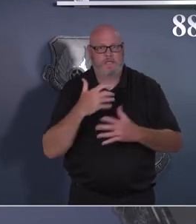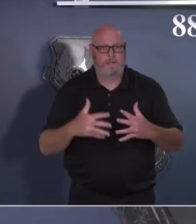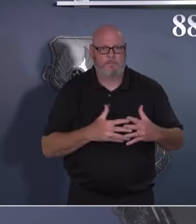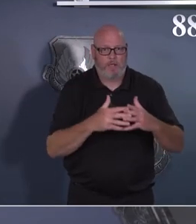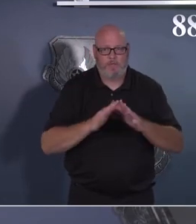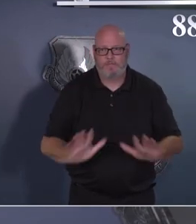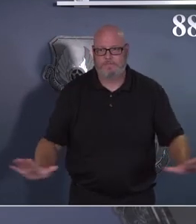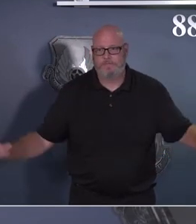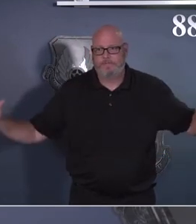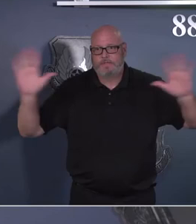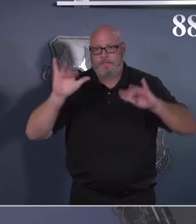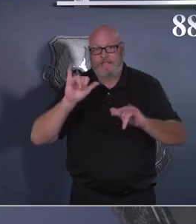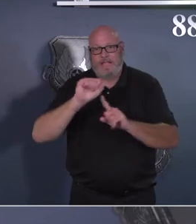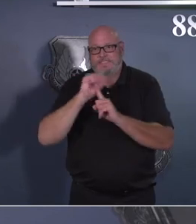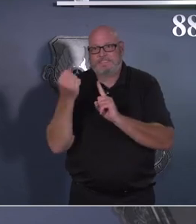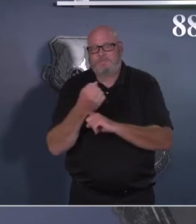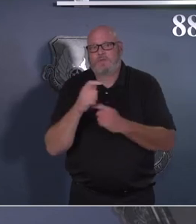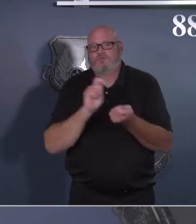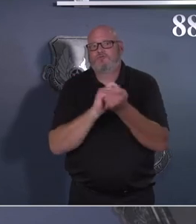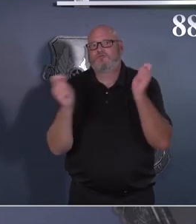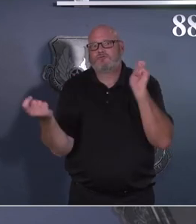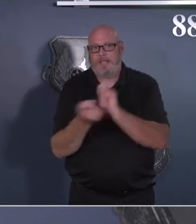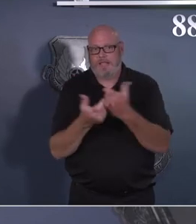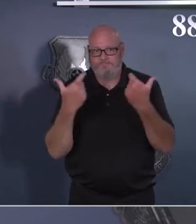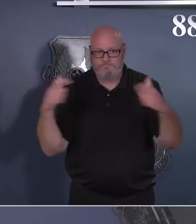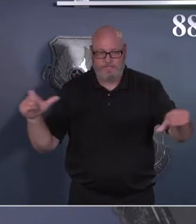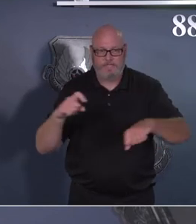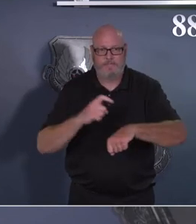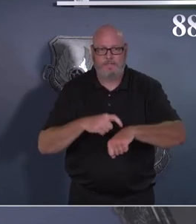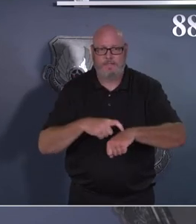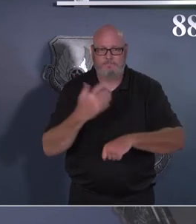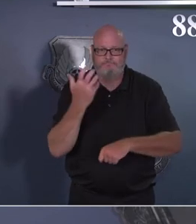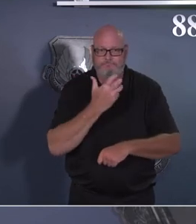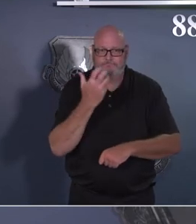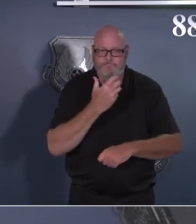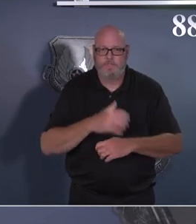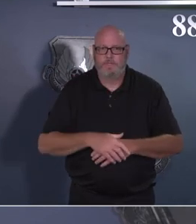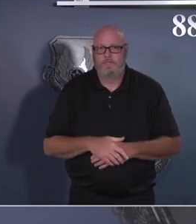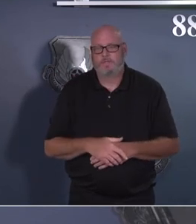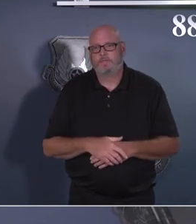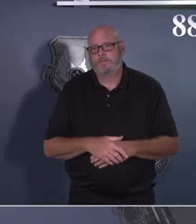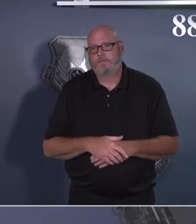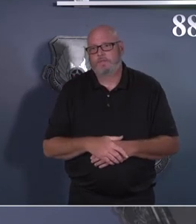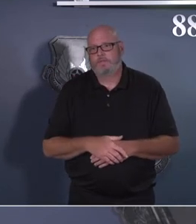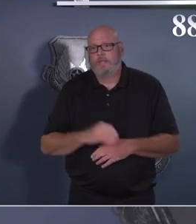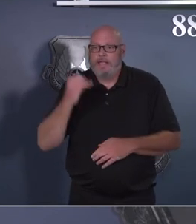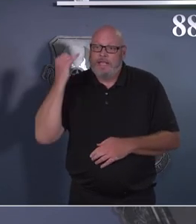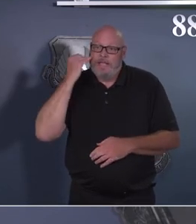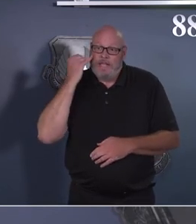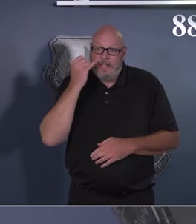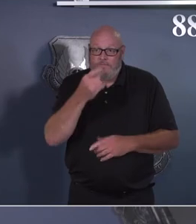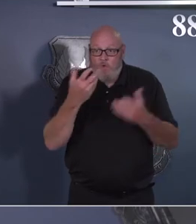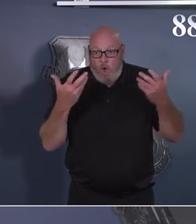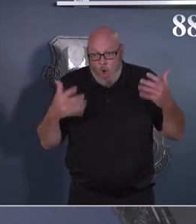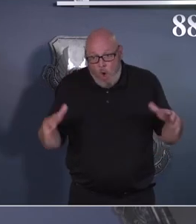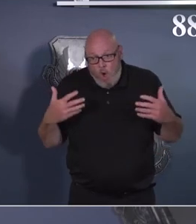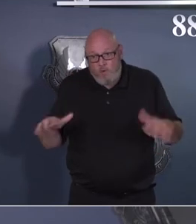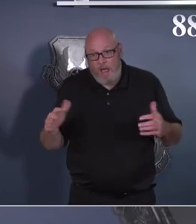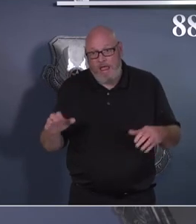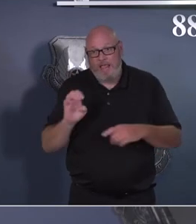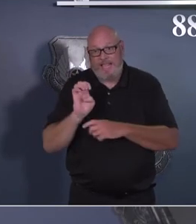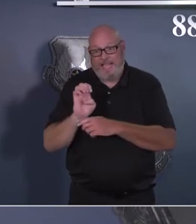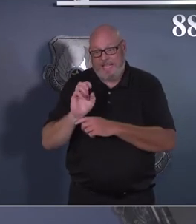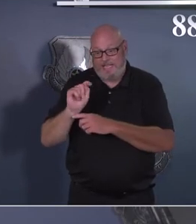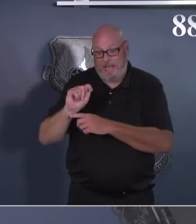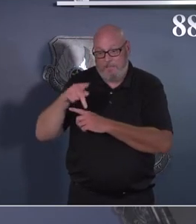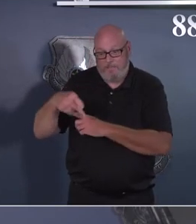has changed from whenever that ETP first came up and got approved. If you have an ETP working through the system now, we